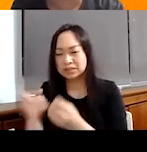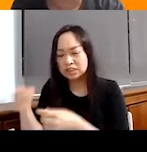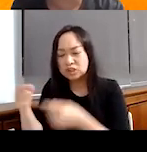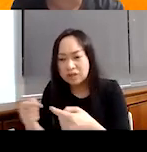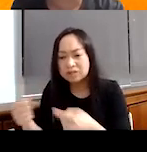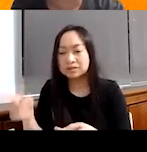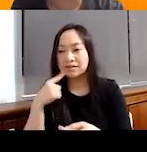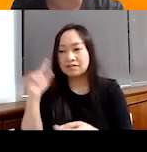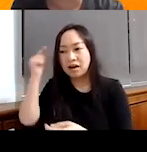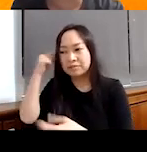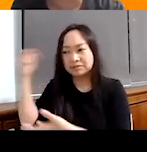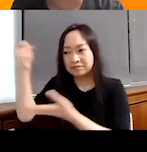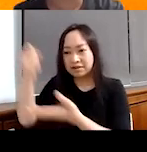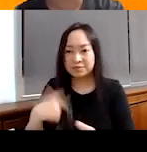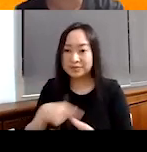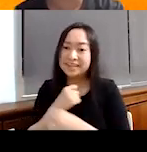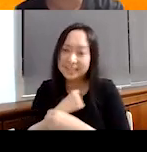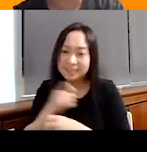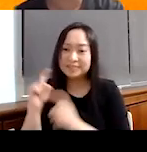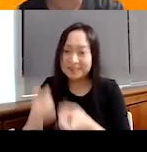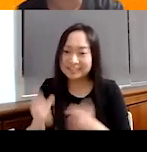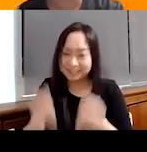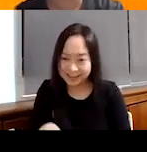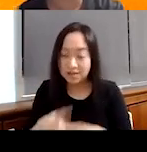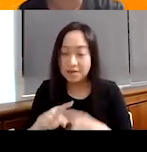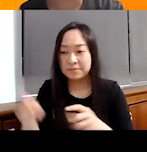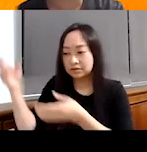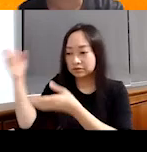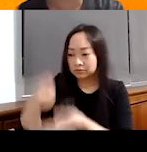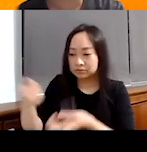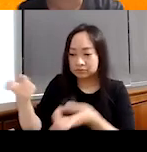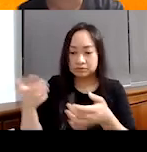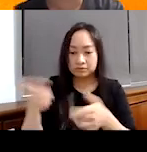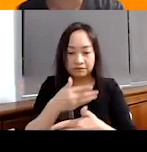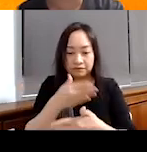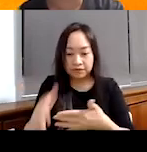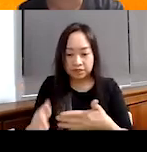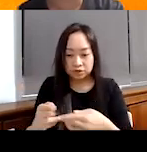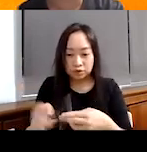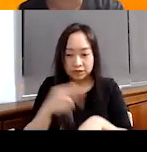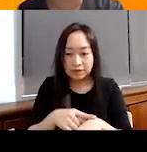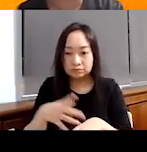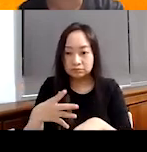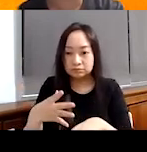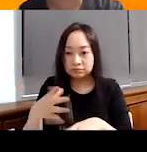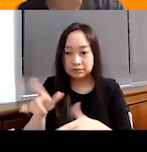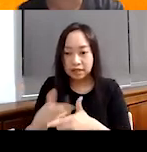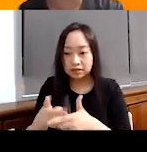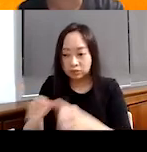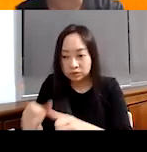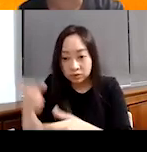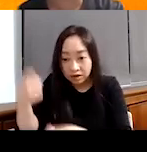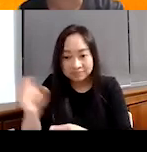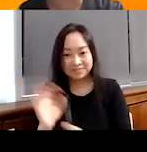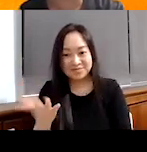these government grants and we all love government grants. They're great, but you know, they come in and they do one thing for a short amount of time and they're gone. But the amazing